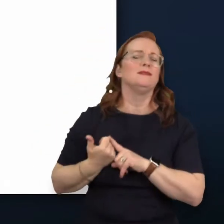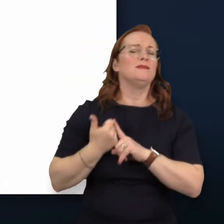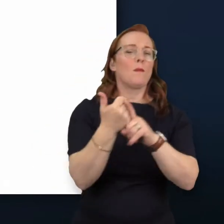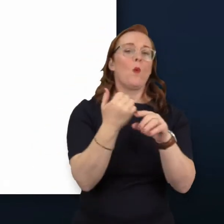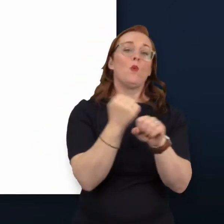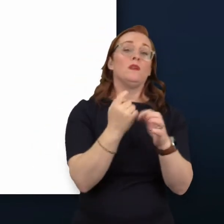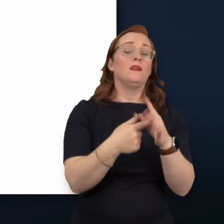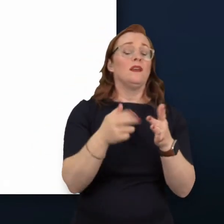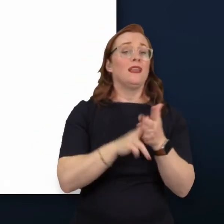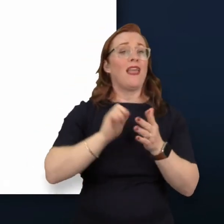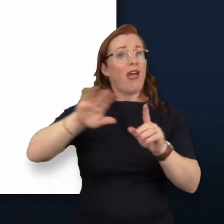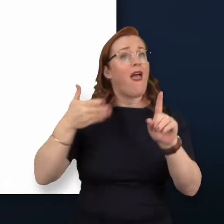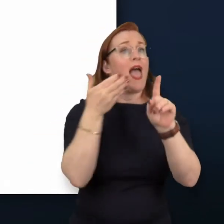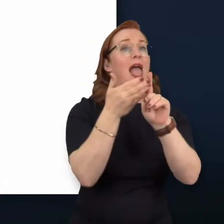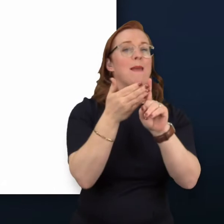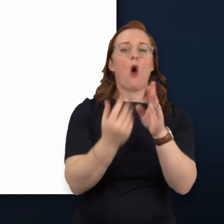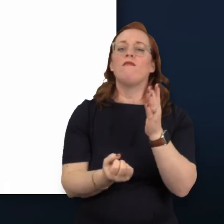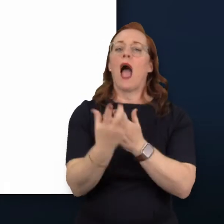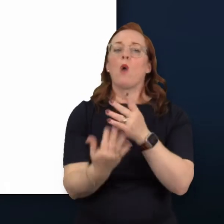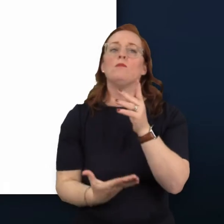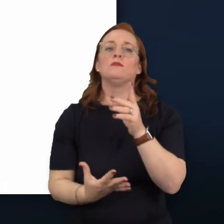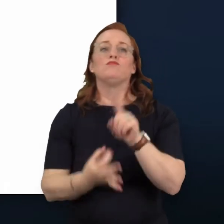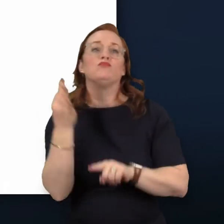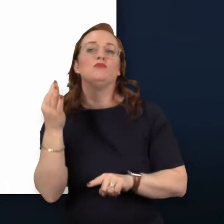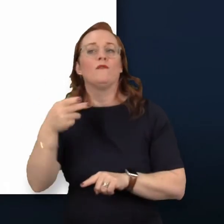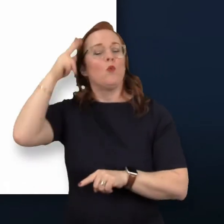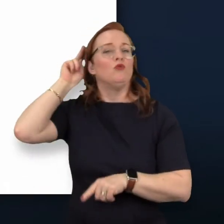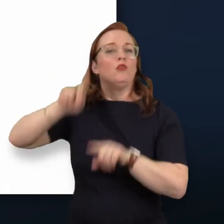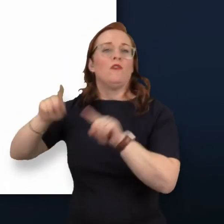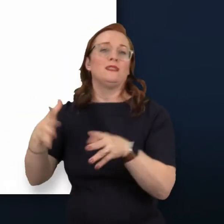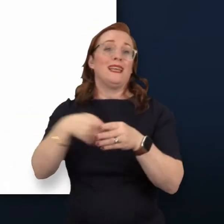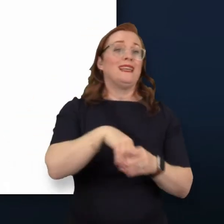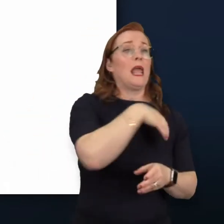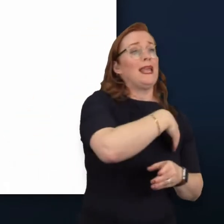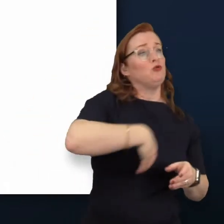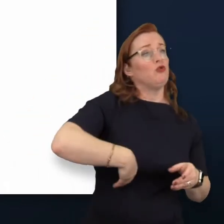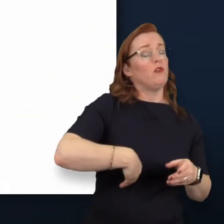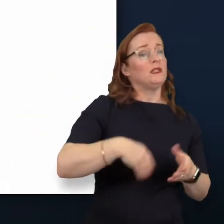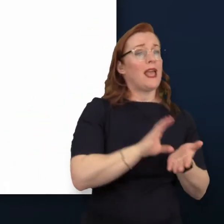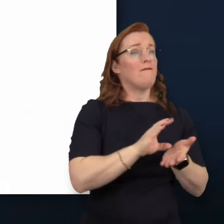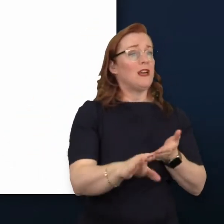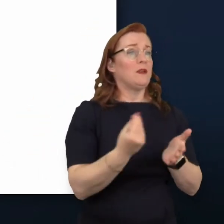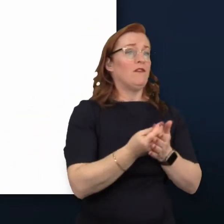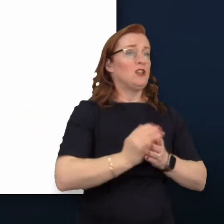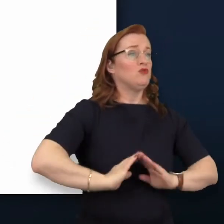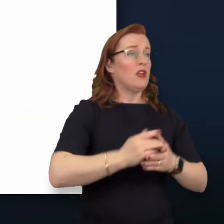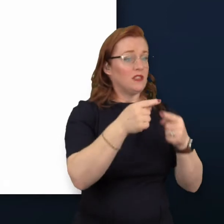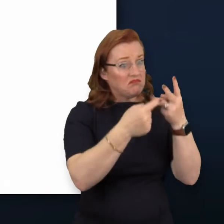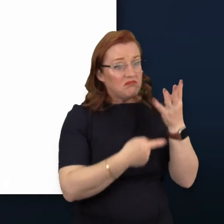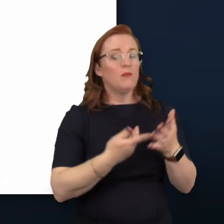of improving outcomes for neurodiverse individuals in insurance, investment and other financial services.